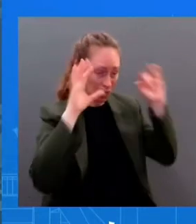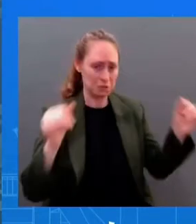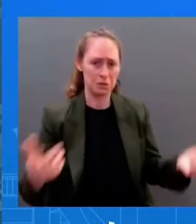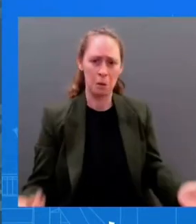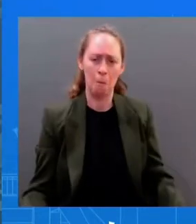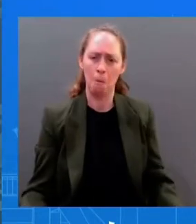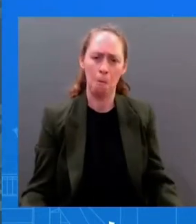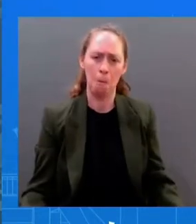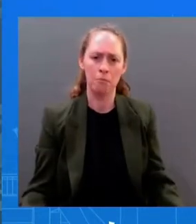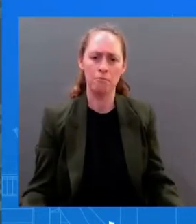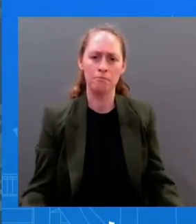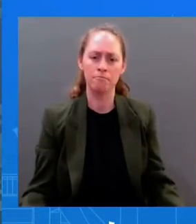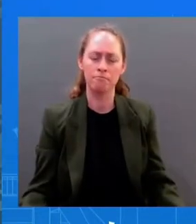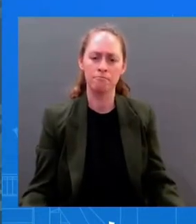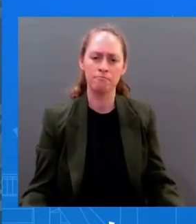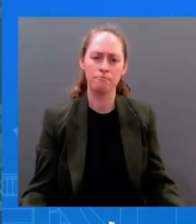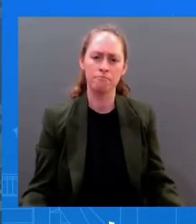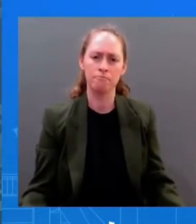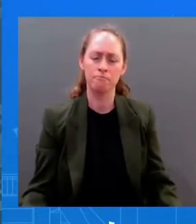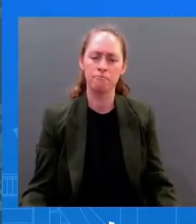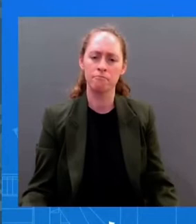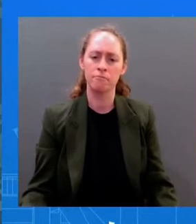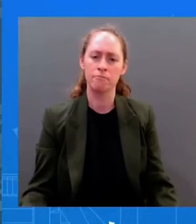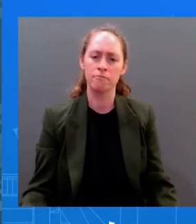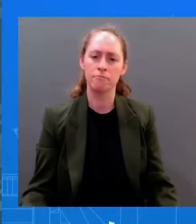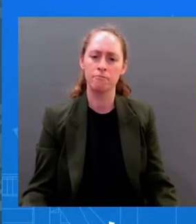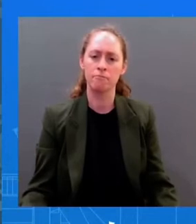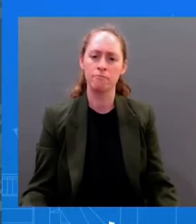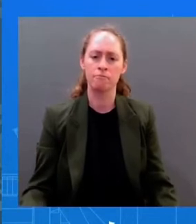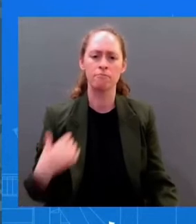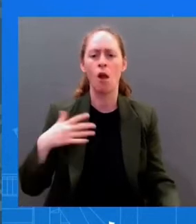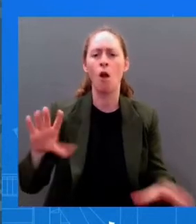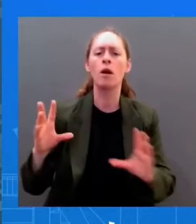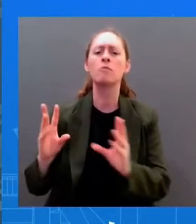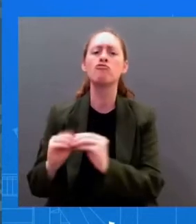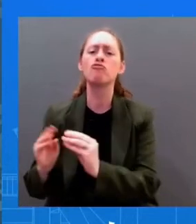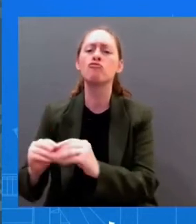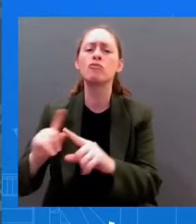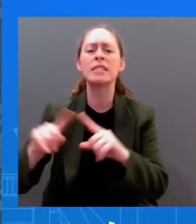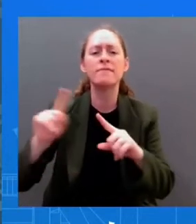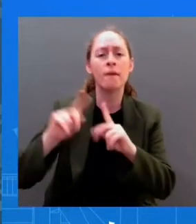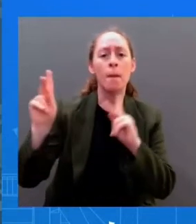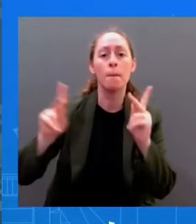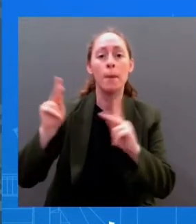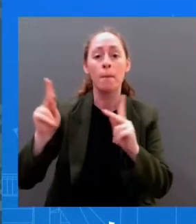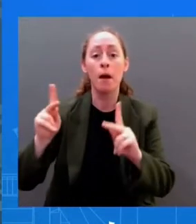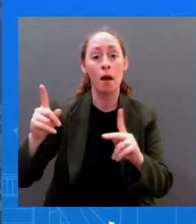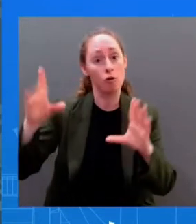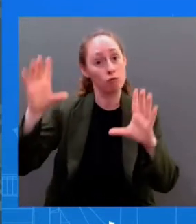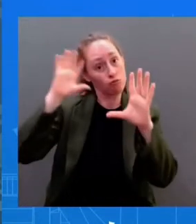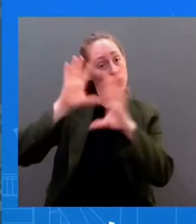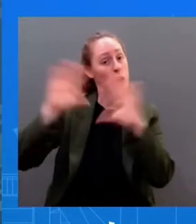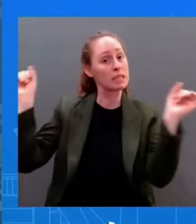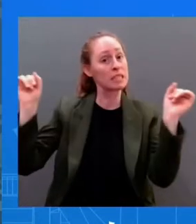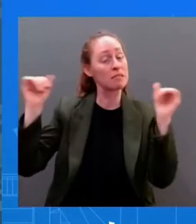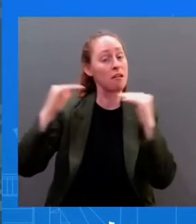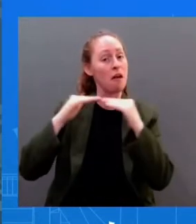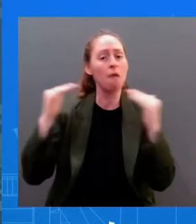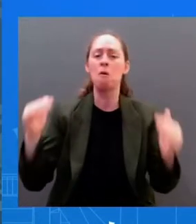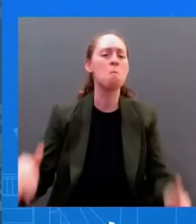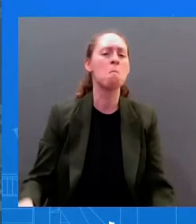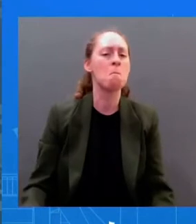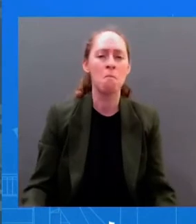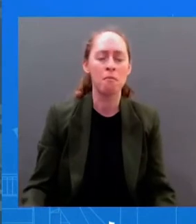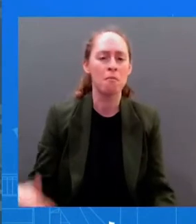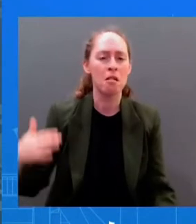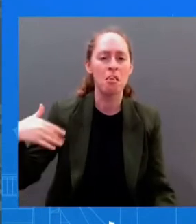U.S. government, but nothing to announce on POTUS-G meeting at this time. As you know, they last talked on the phone, as I just mentioned, on